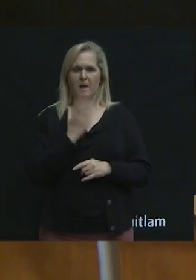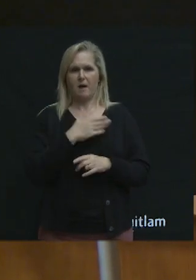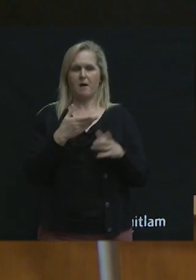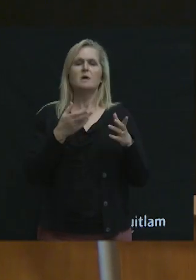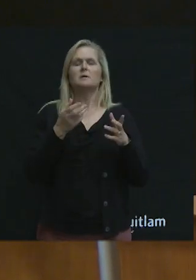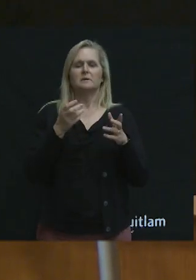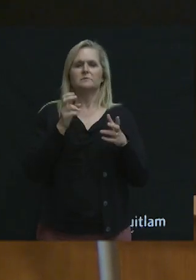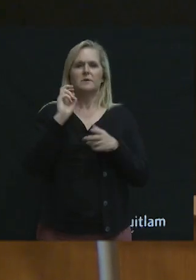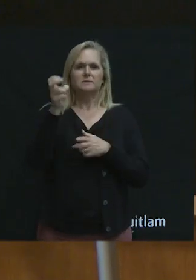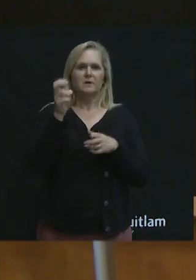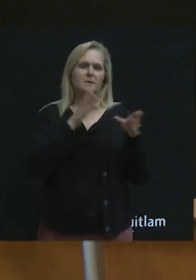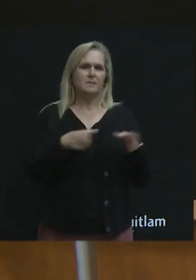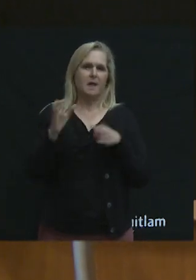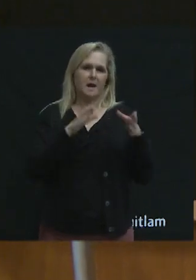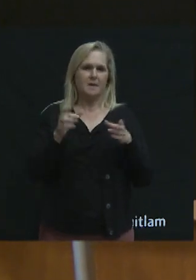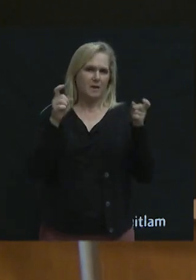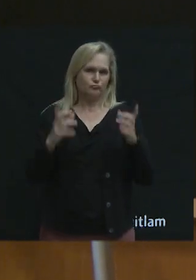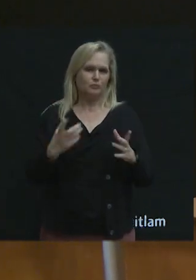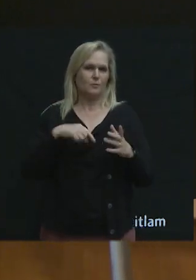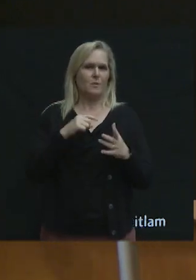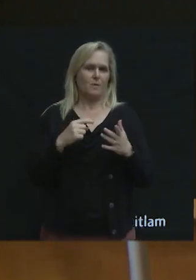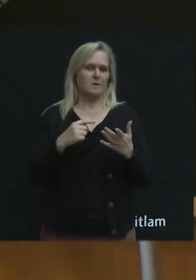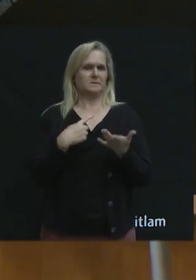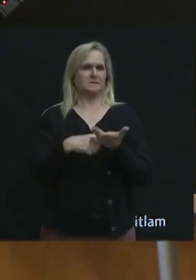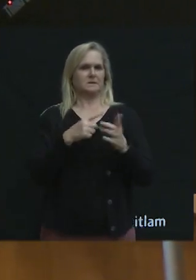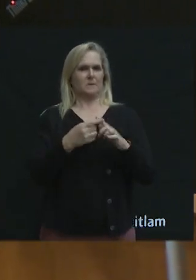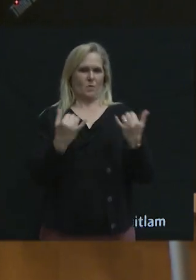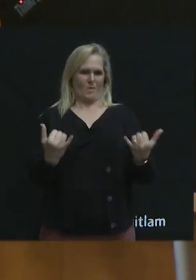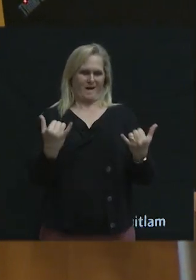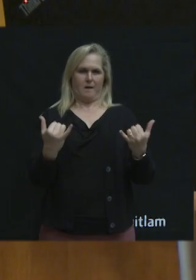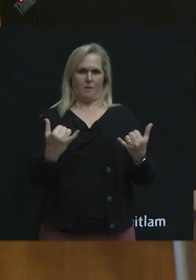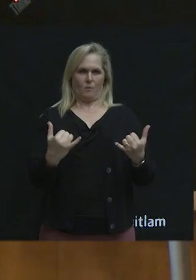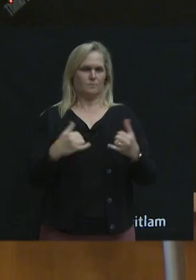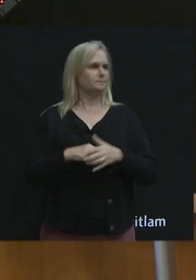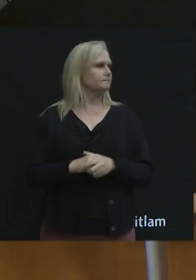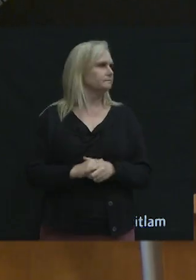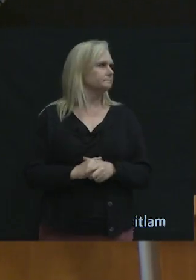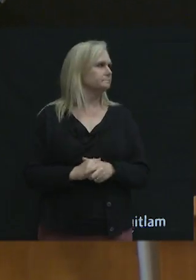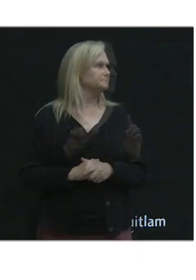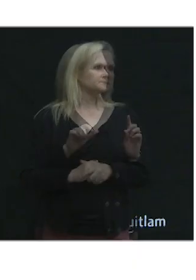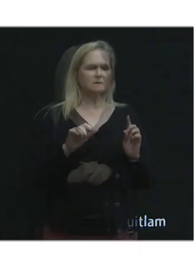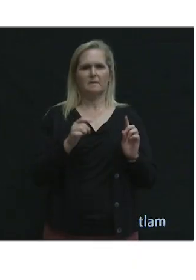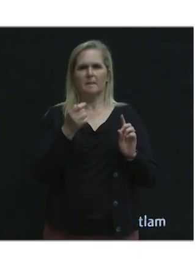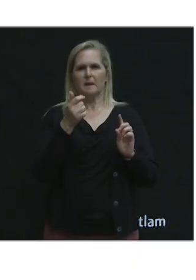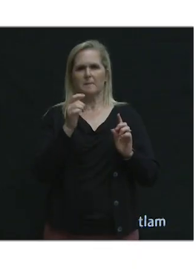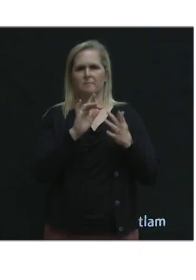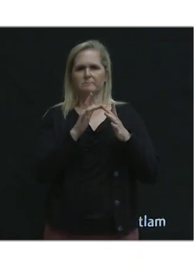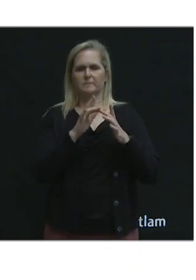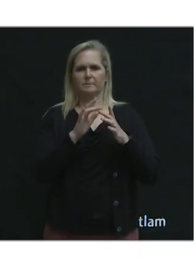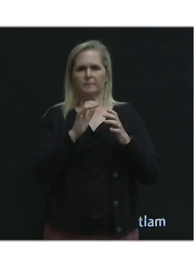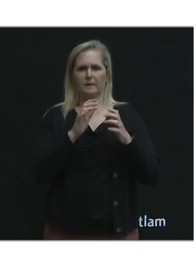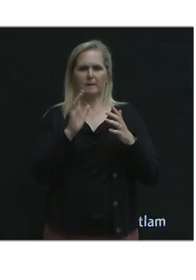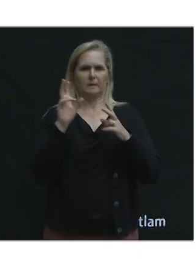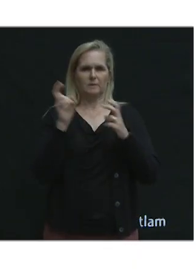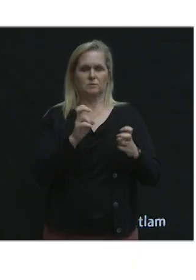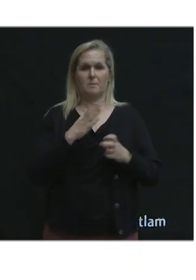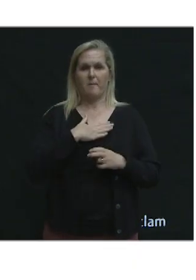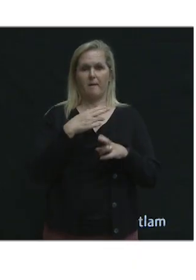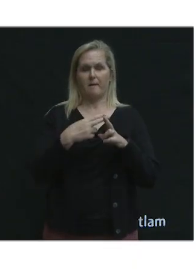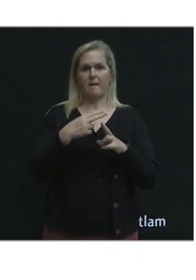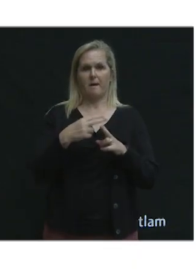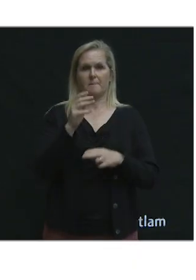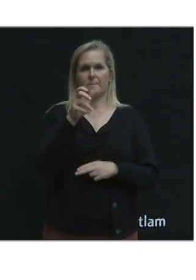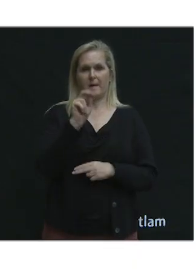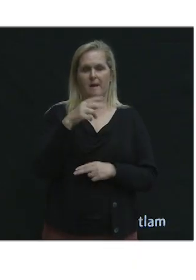Planning Manager, who will teach you a little bit more about where we are at the current state of our Strategic Transportation Plan. So my name is Glenn Chuao, and I'm the